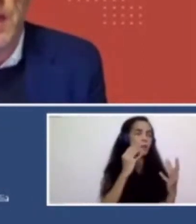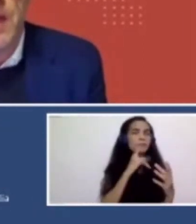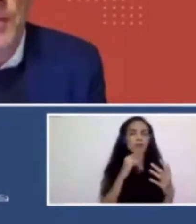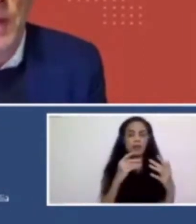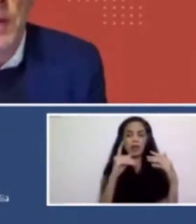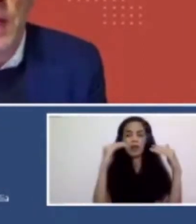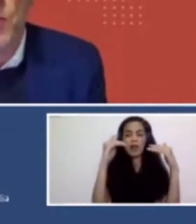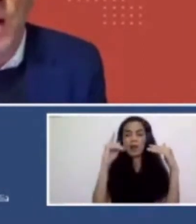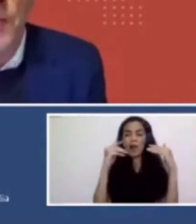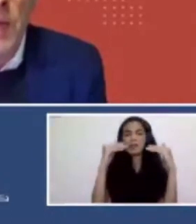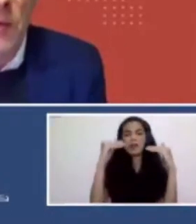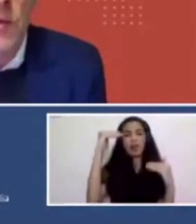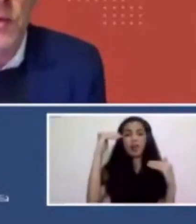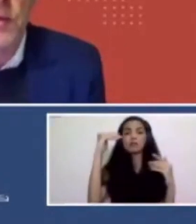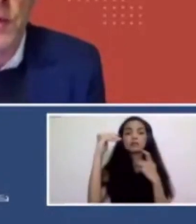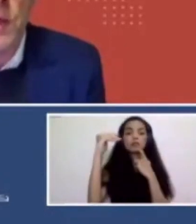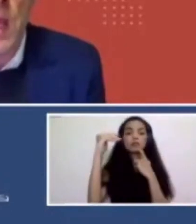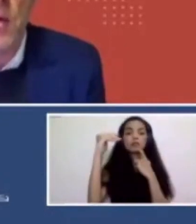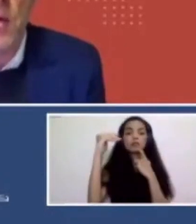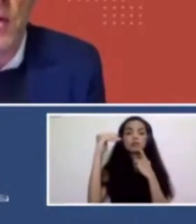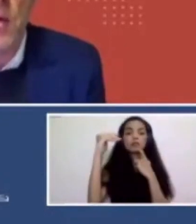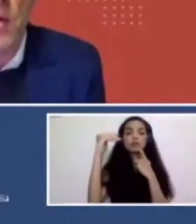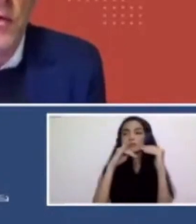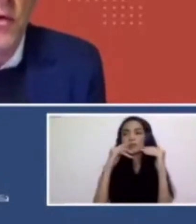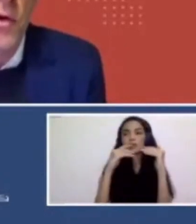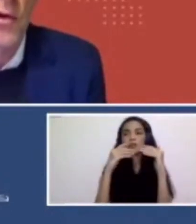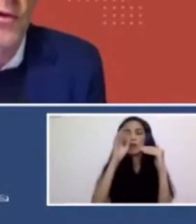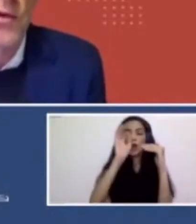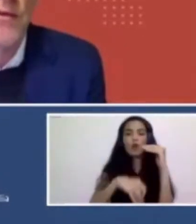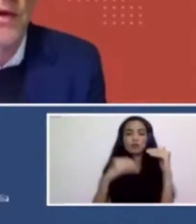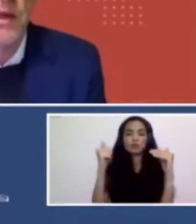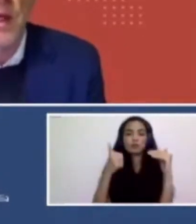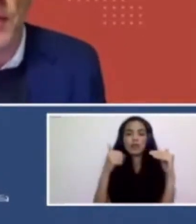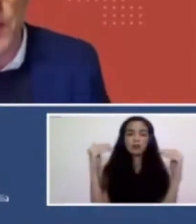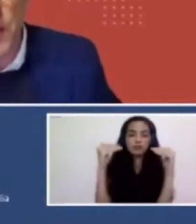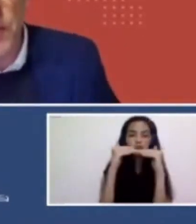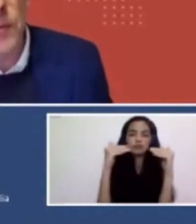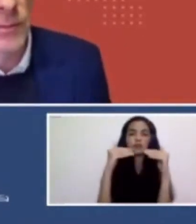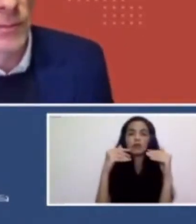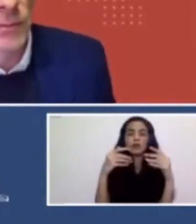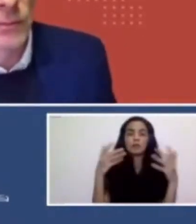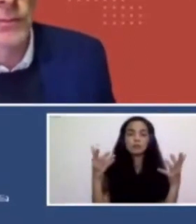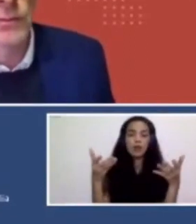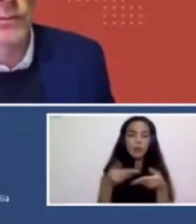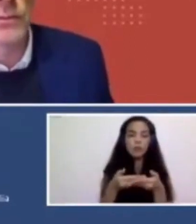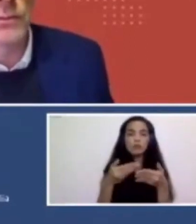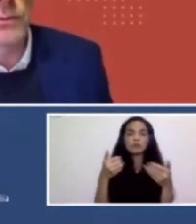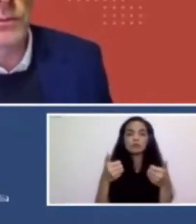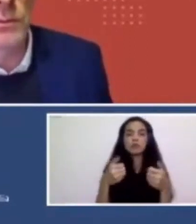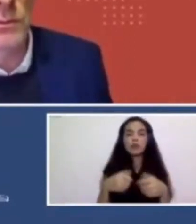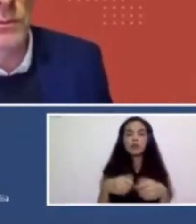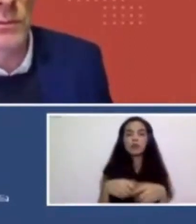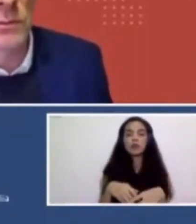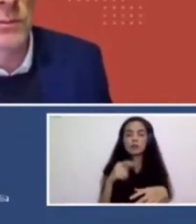that gap, but, I'm very interested to see how this kind of research culture is affecting art production. Mm